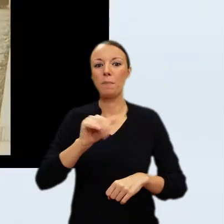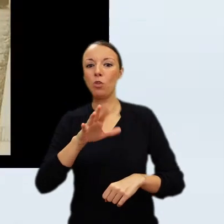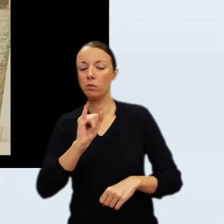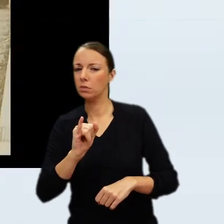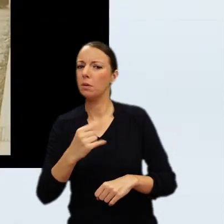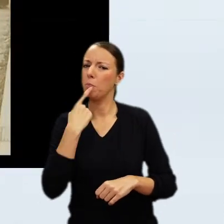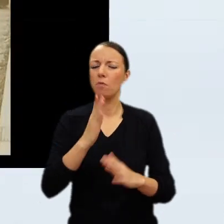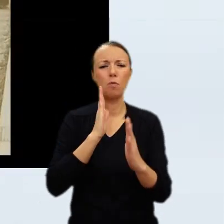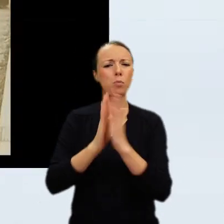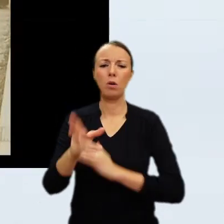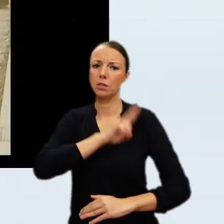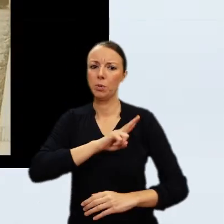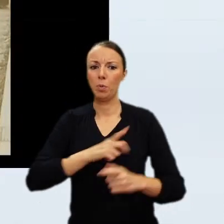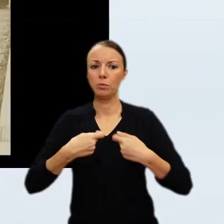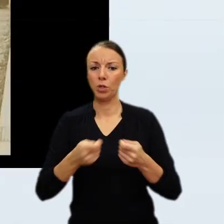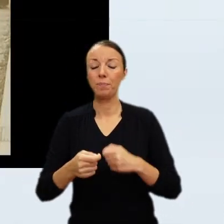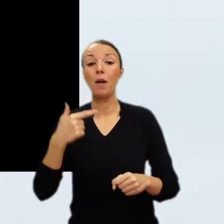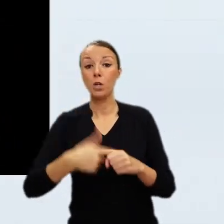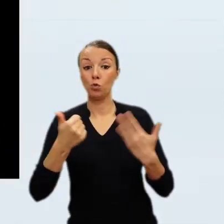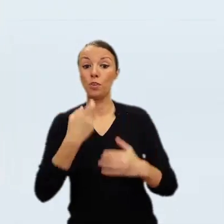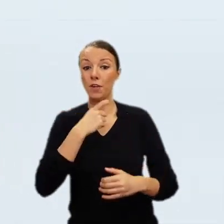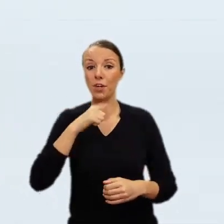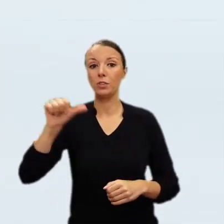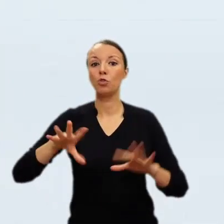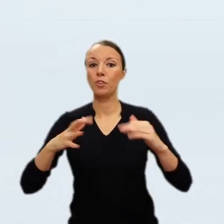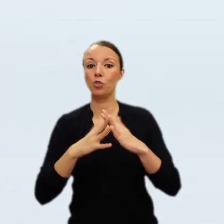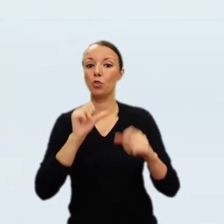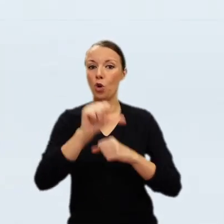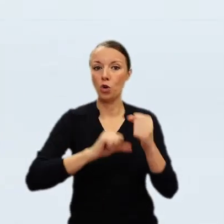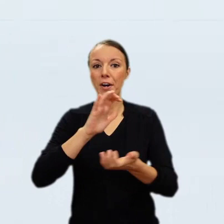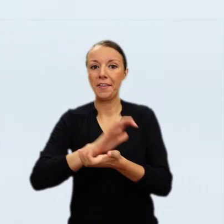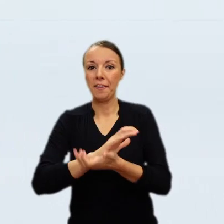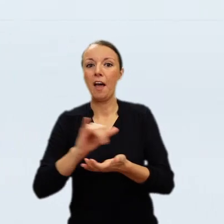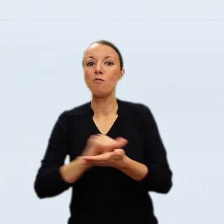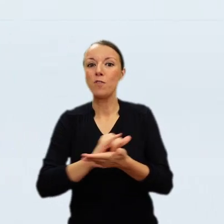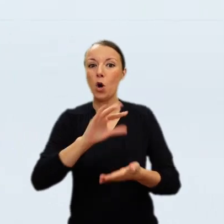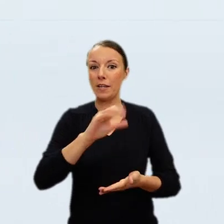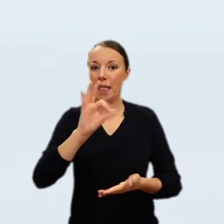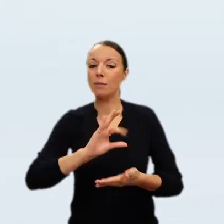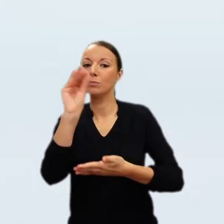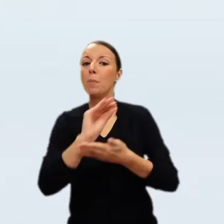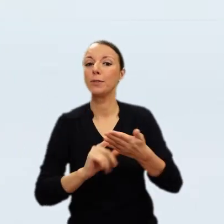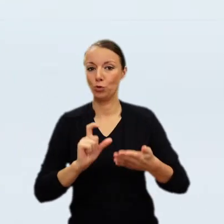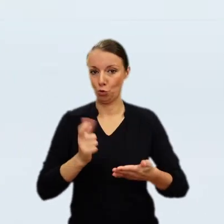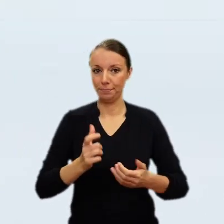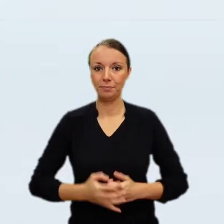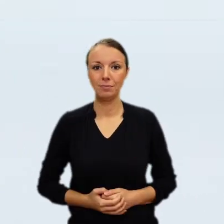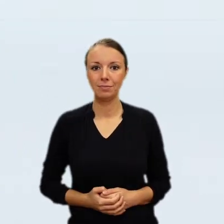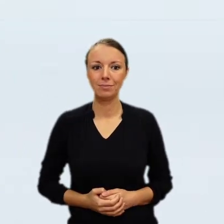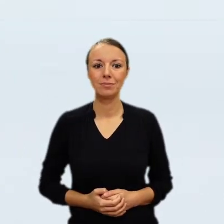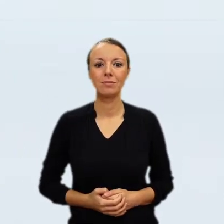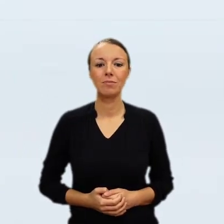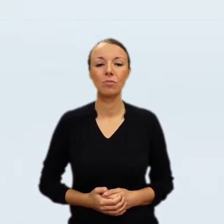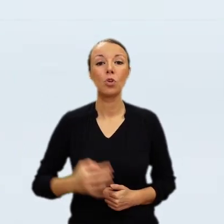showing this jewel just for once to the public and for only two months. Bredius' power of persuasion were well honed.